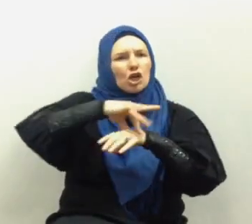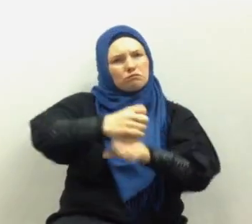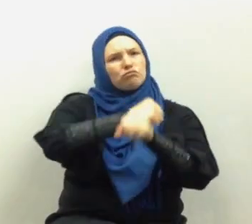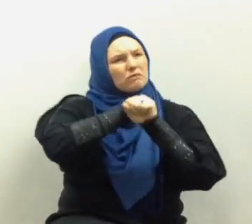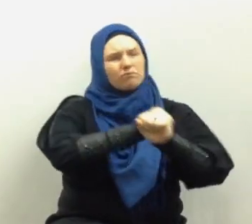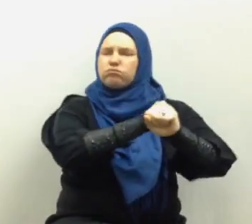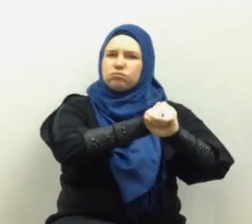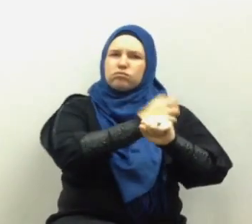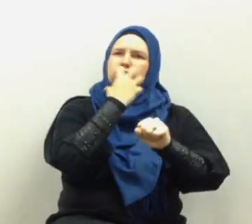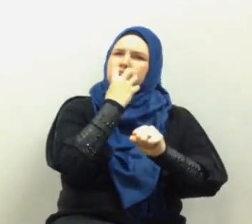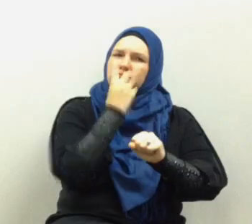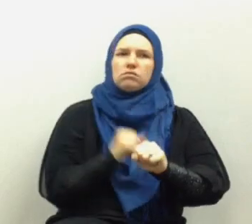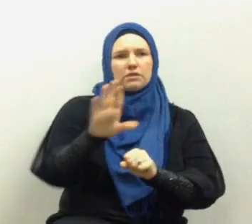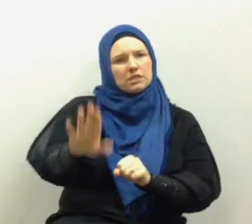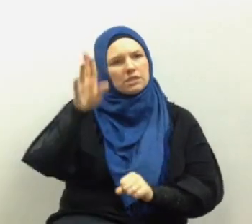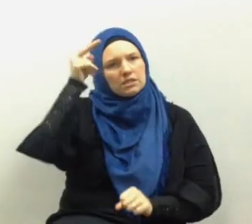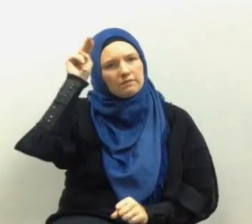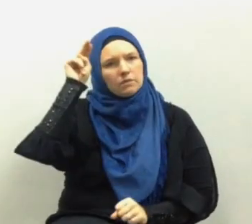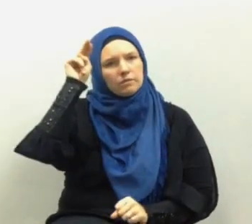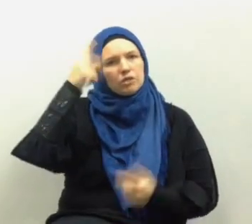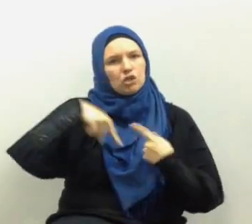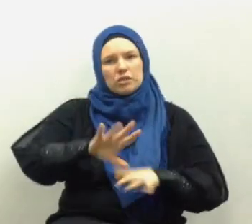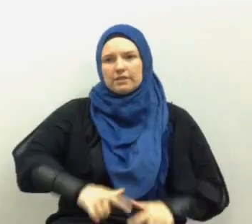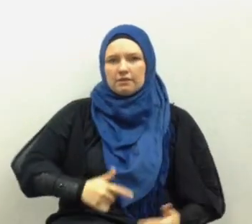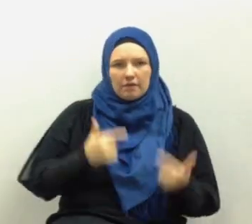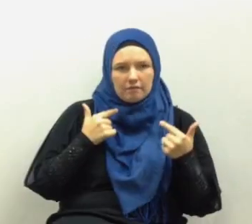anybody had during his life